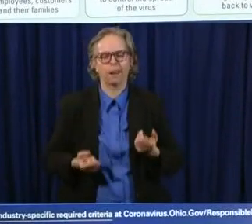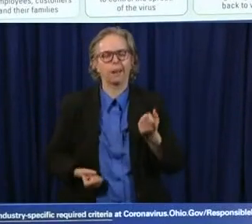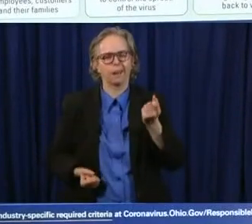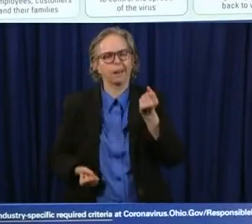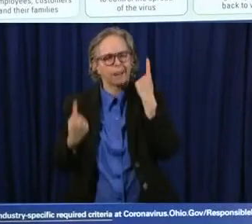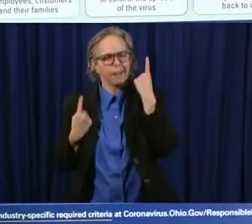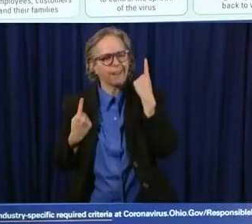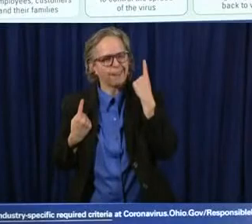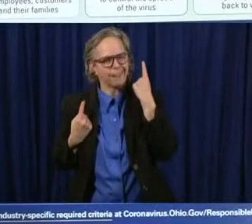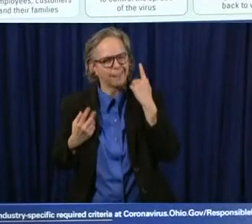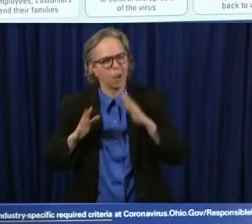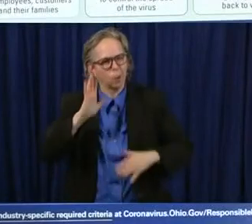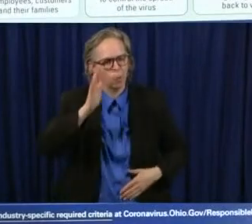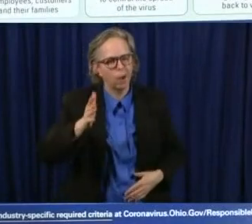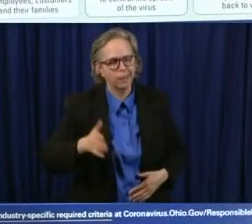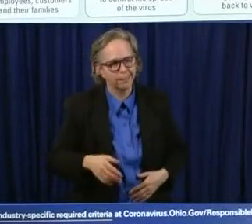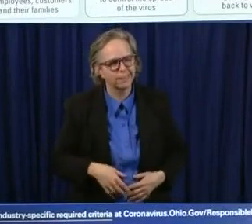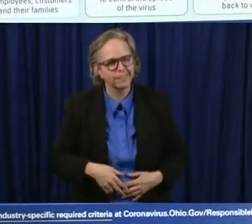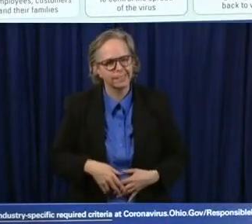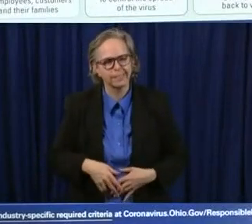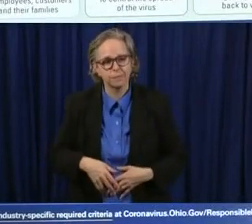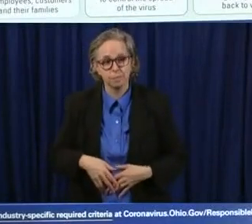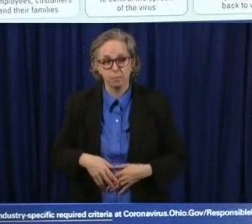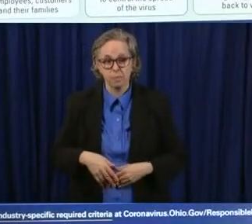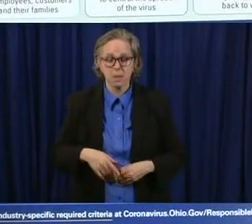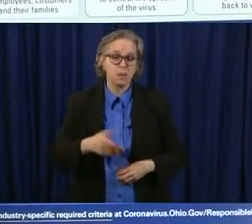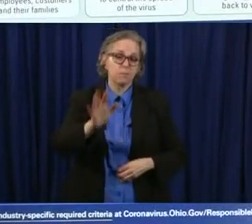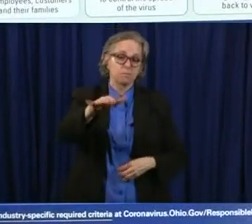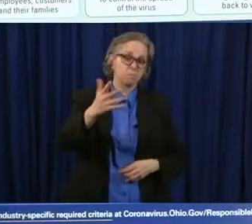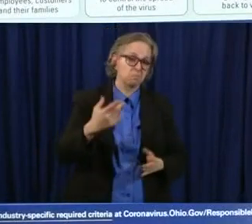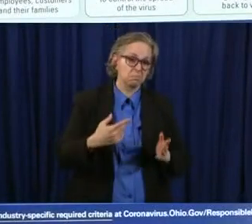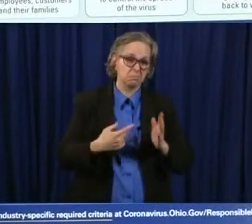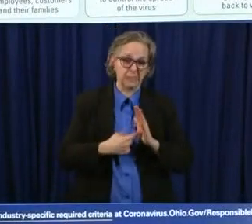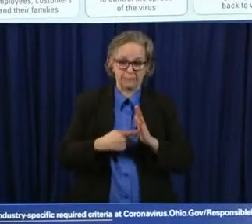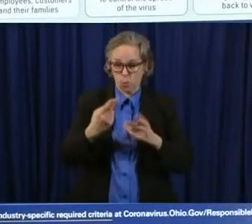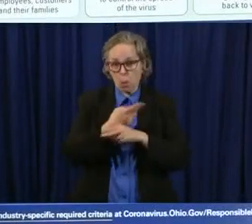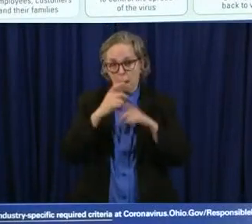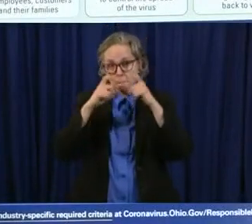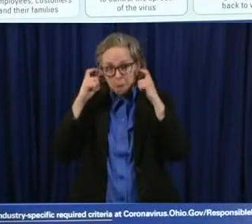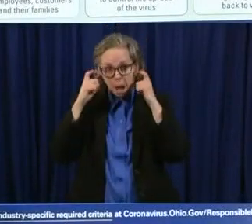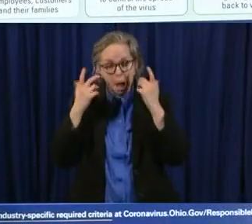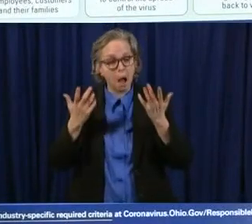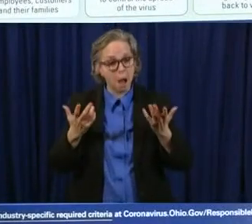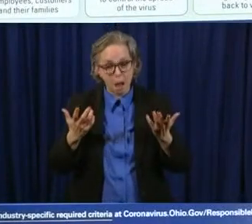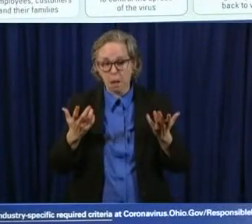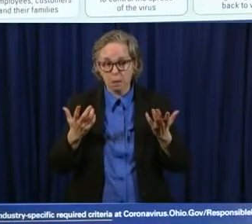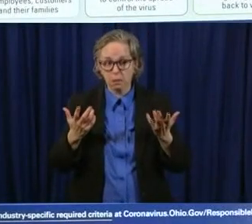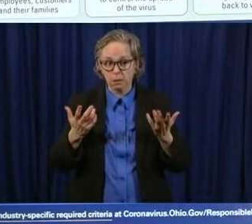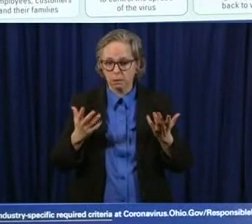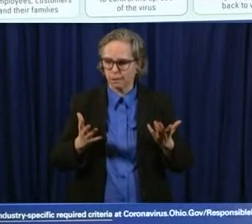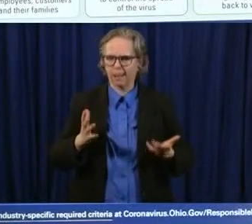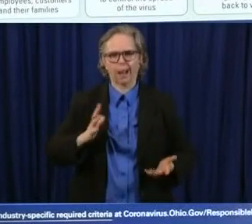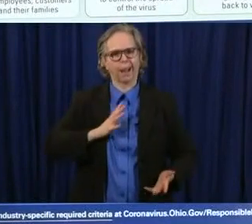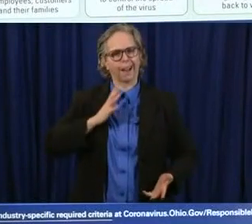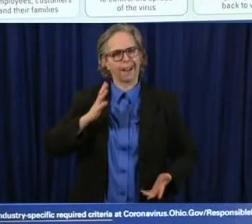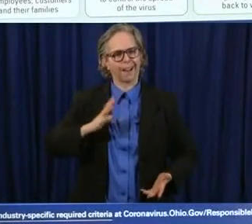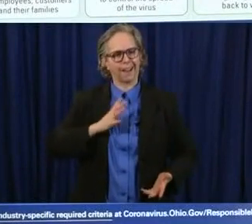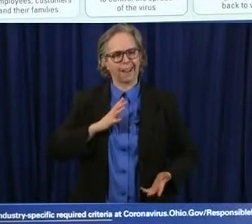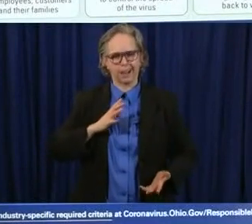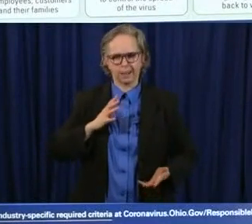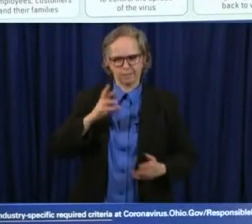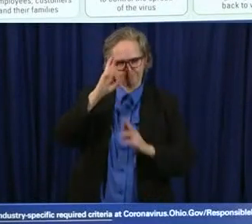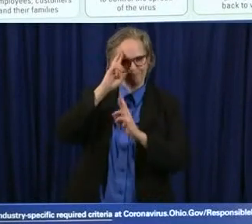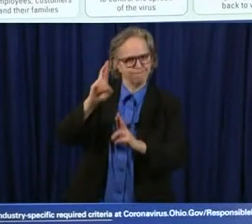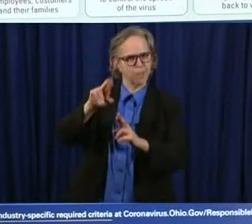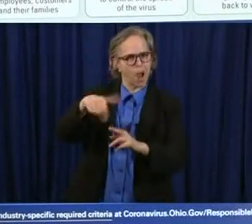wear for example uh something on your face is it is a courtesy to the other person more than it's a